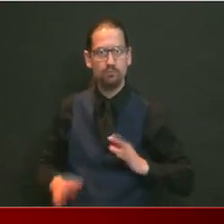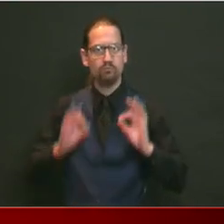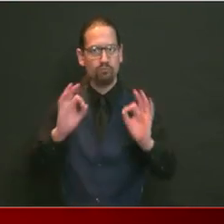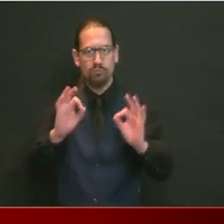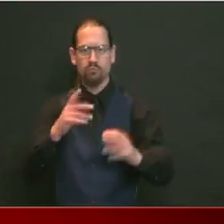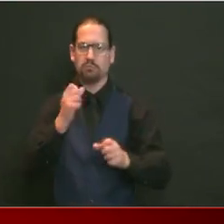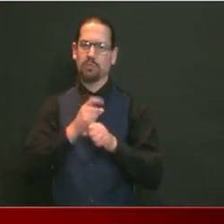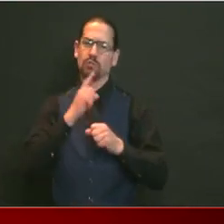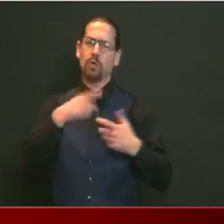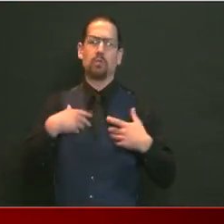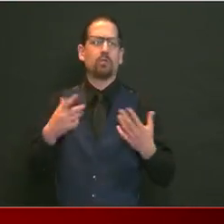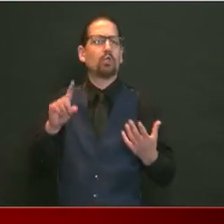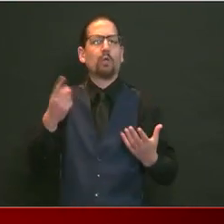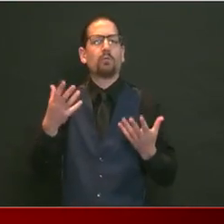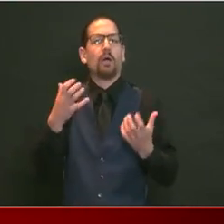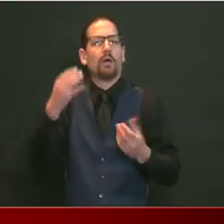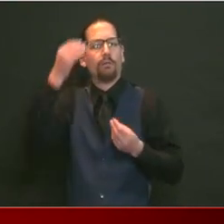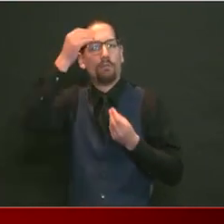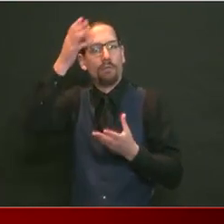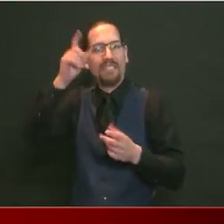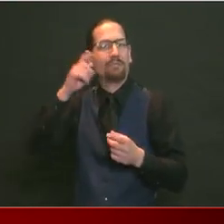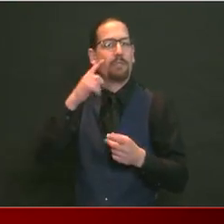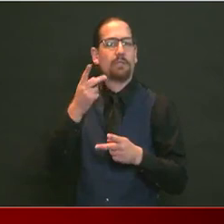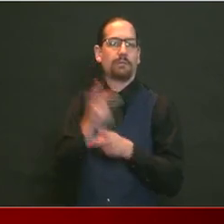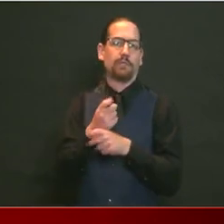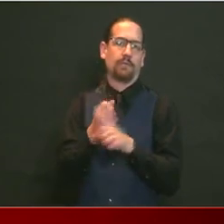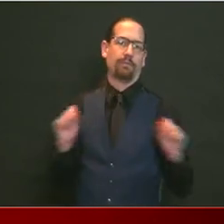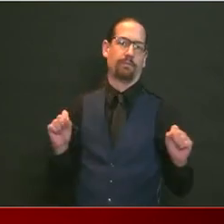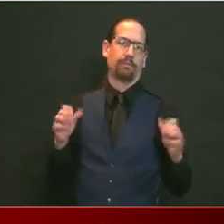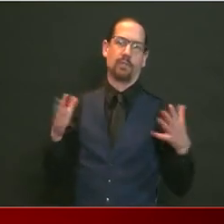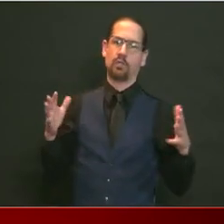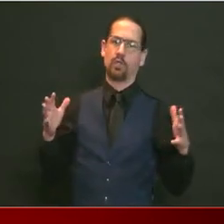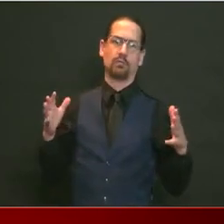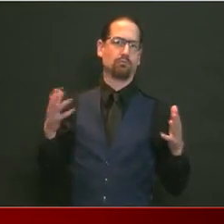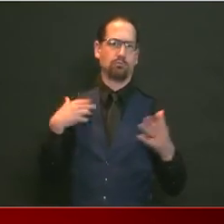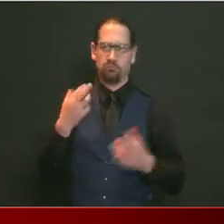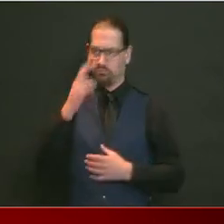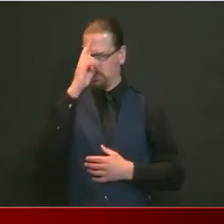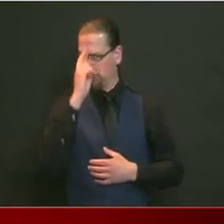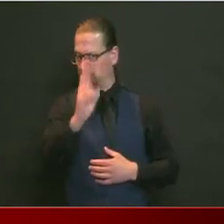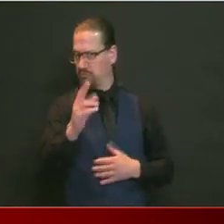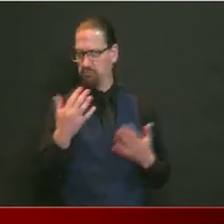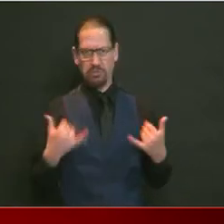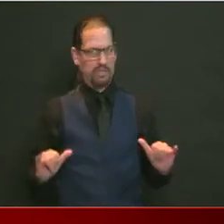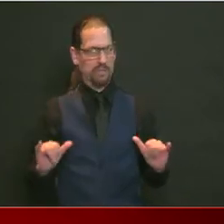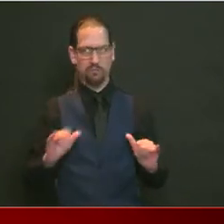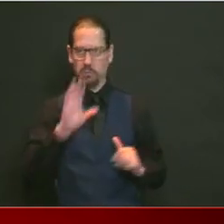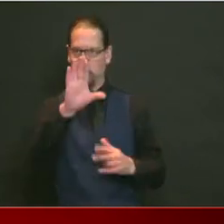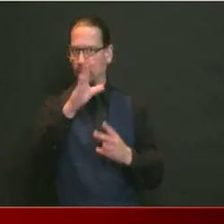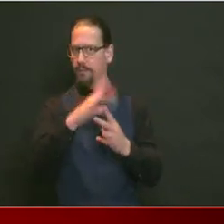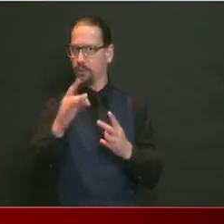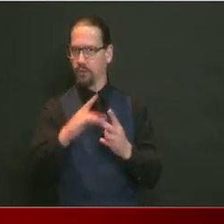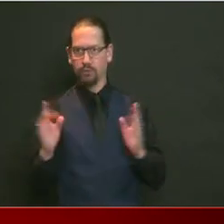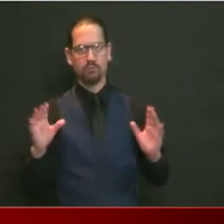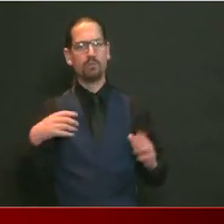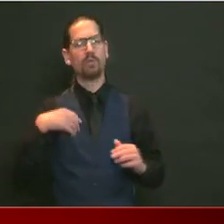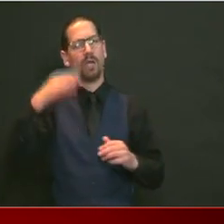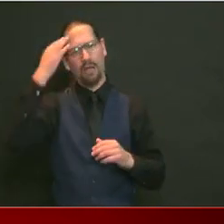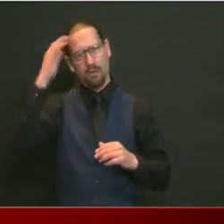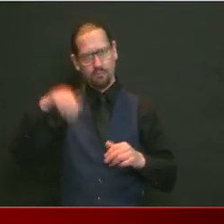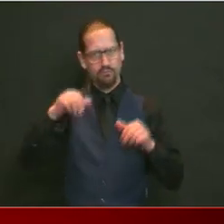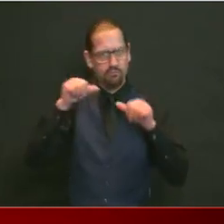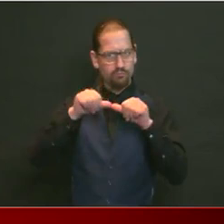That's something that the Department of Health has had experience with for years and continues to take that